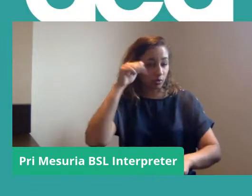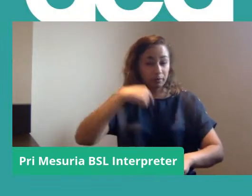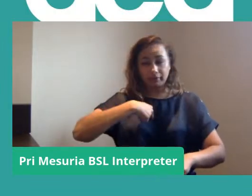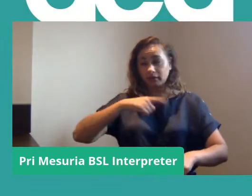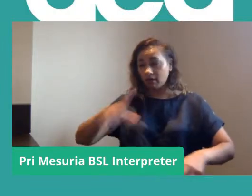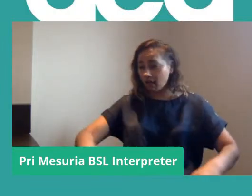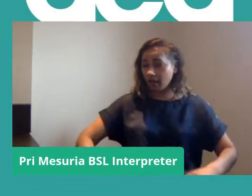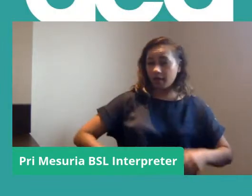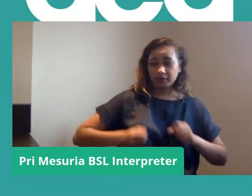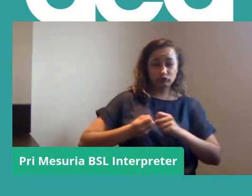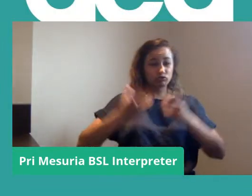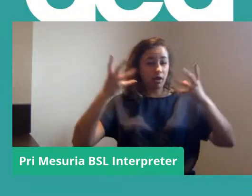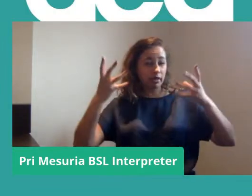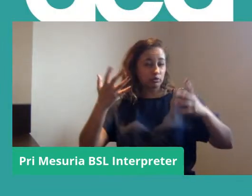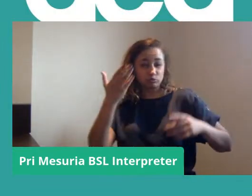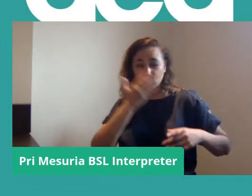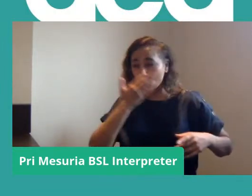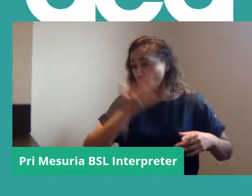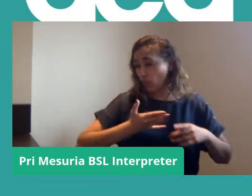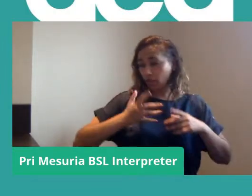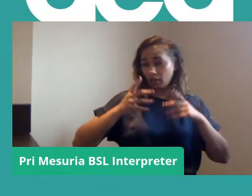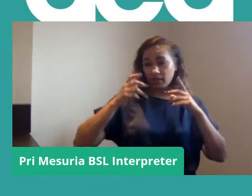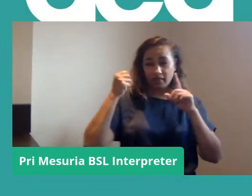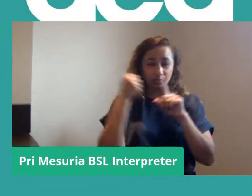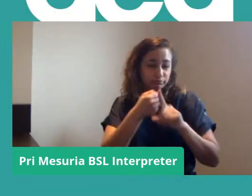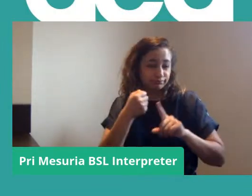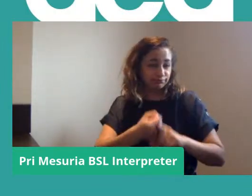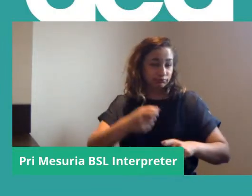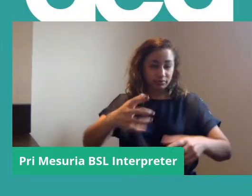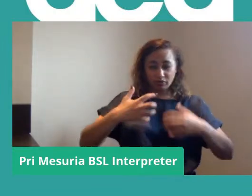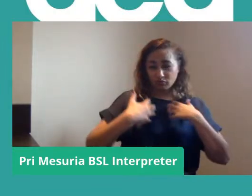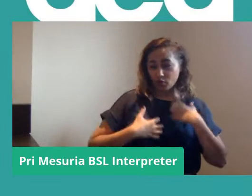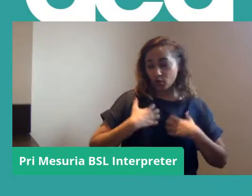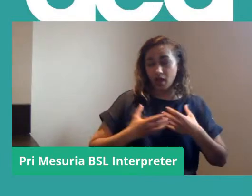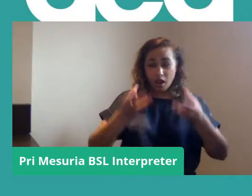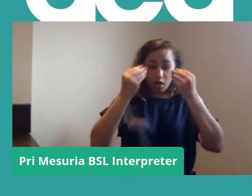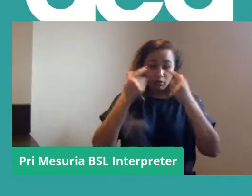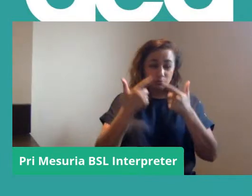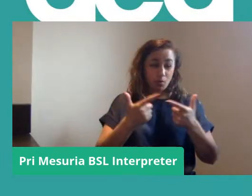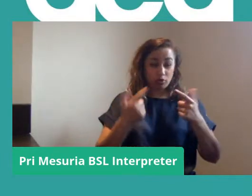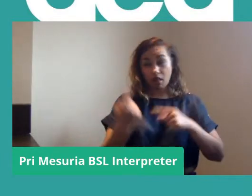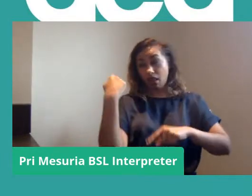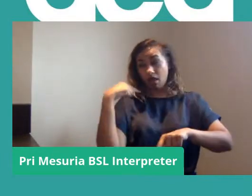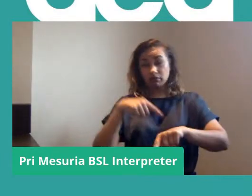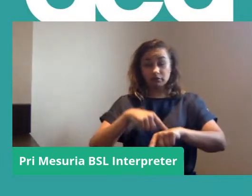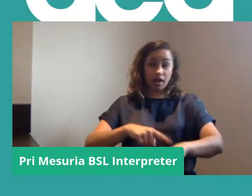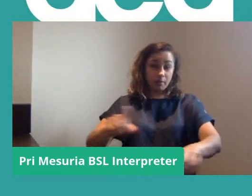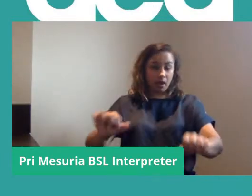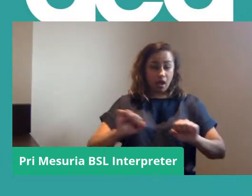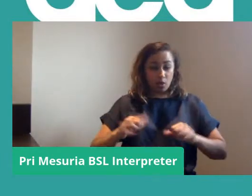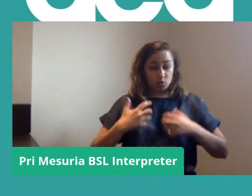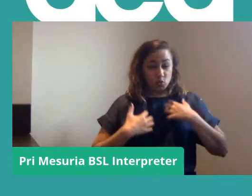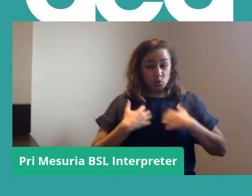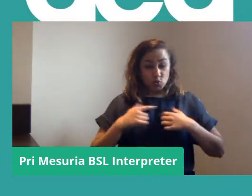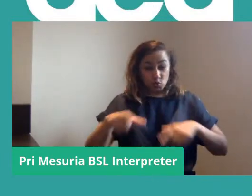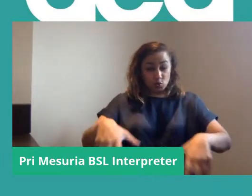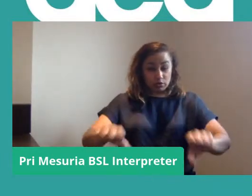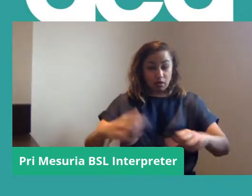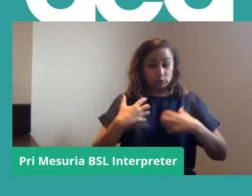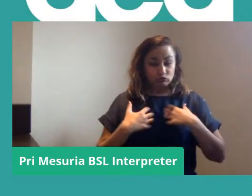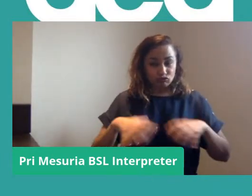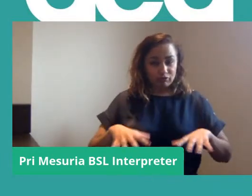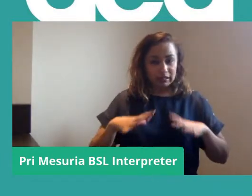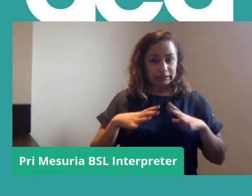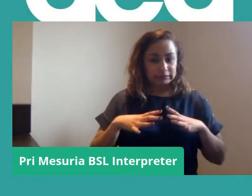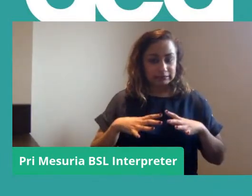strike school enthusiast. I learned so much on the last one and I really can't wait for this one to start. So